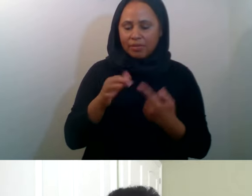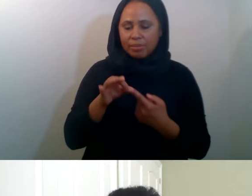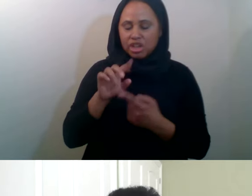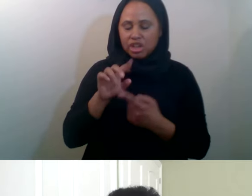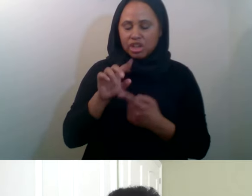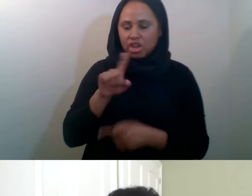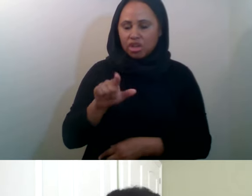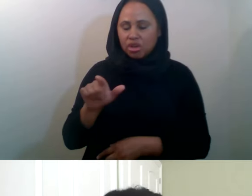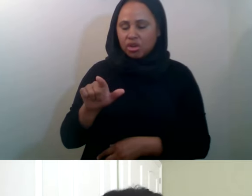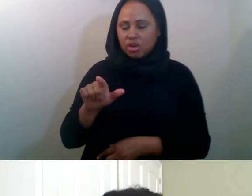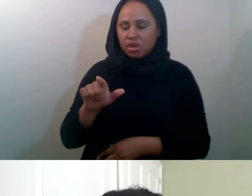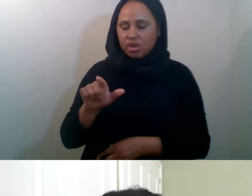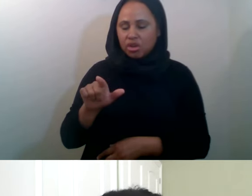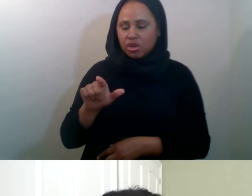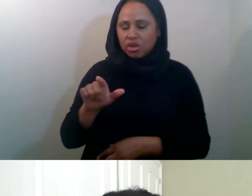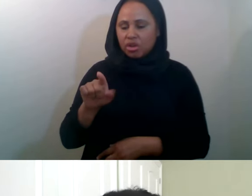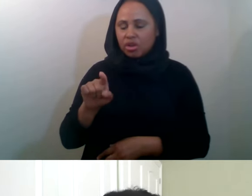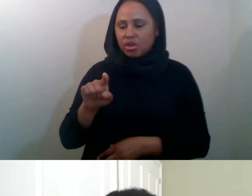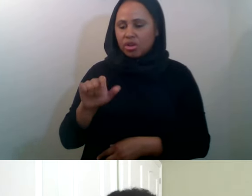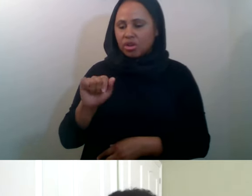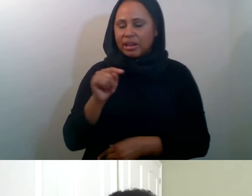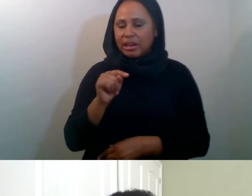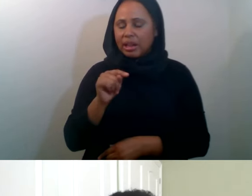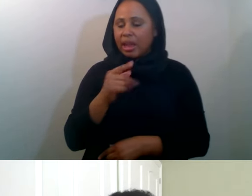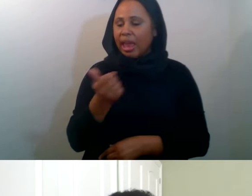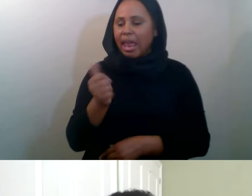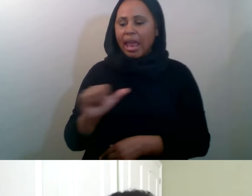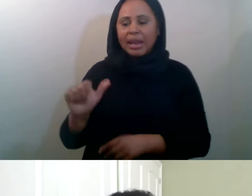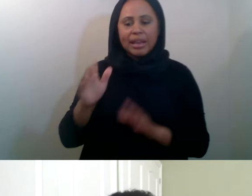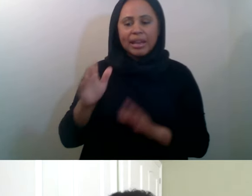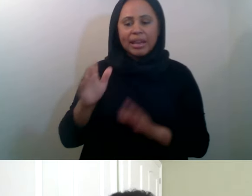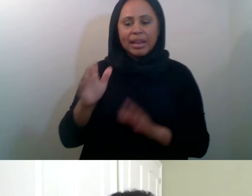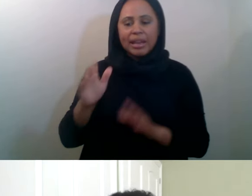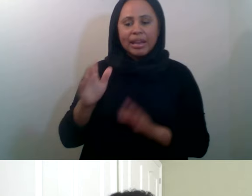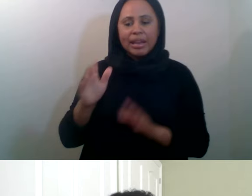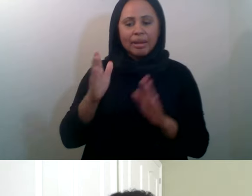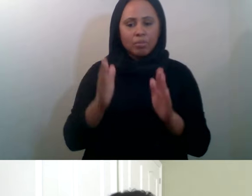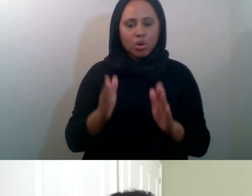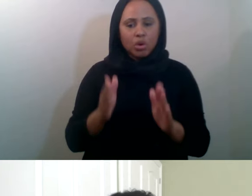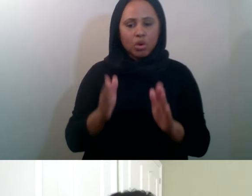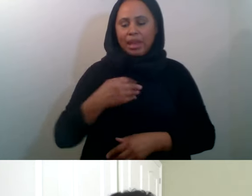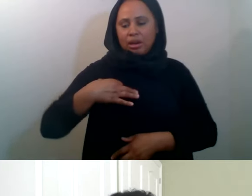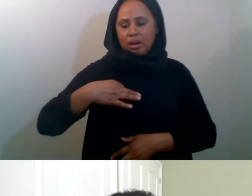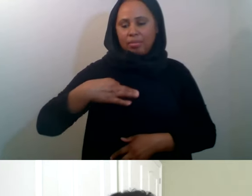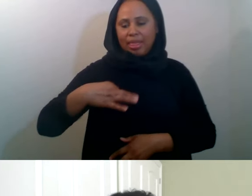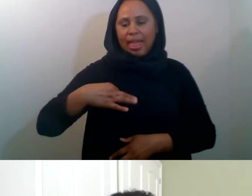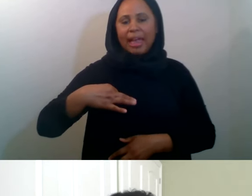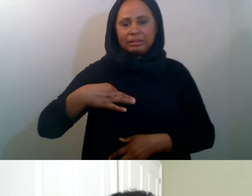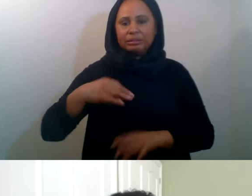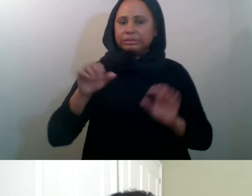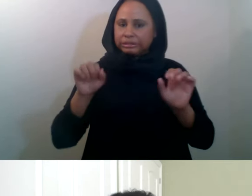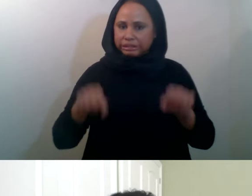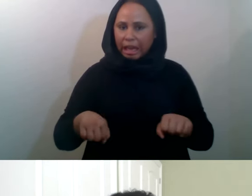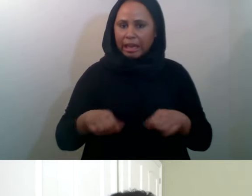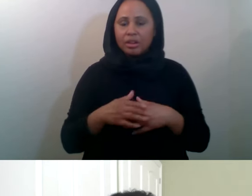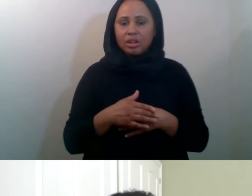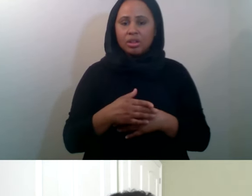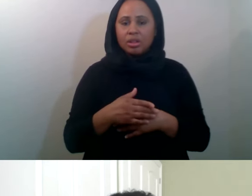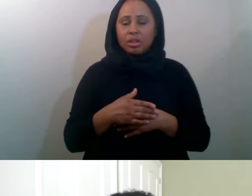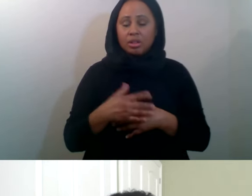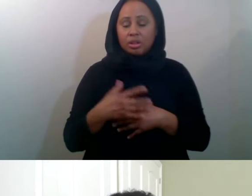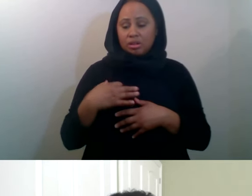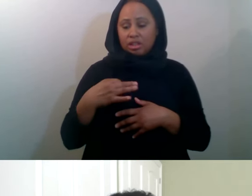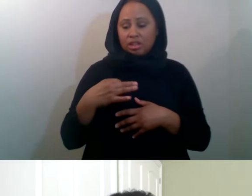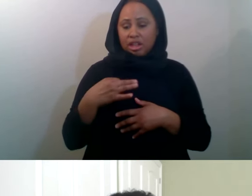and anyone can come in and apply for the, the Zakat application. Now we take a look at everyone